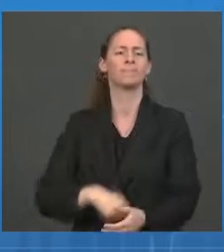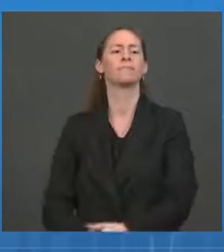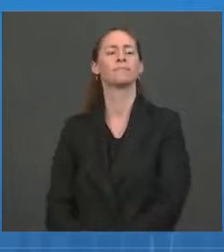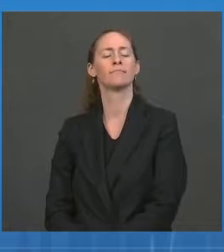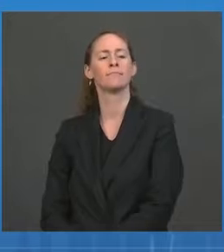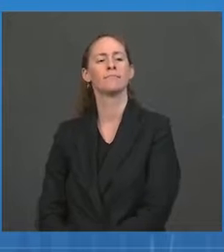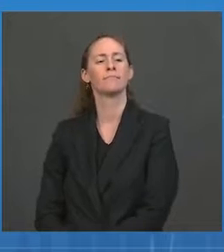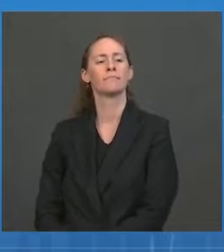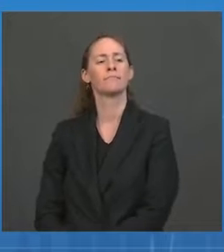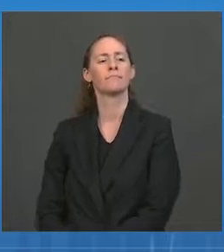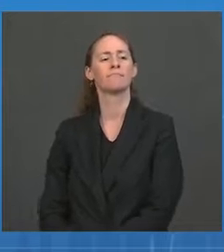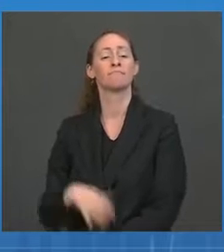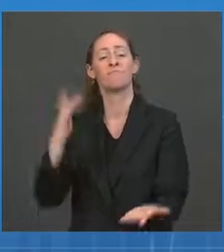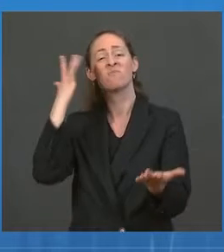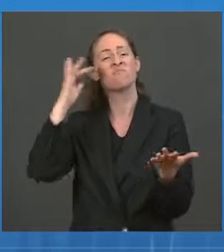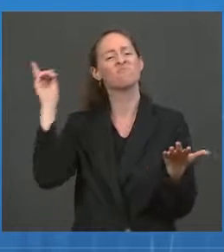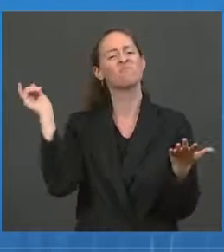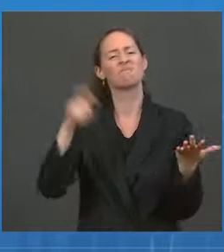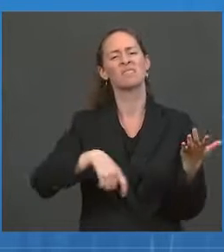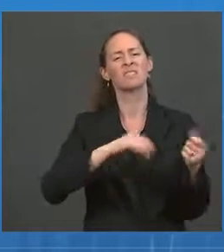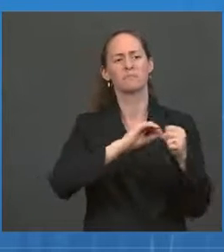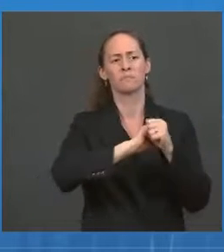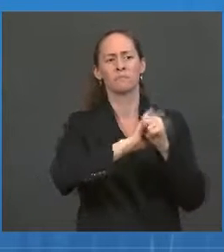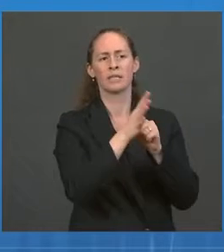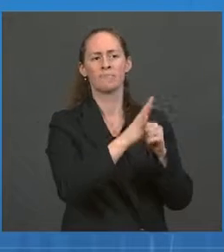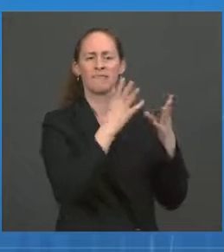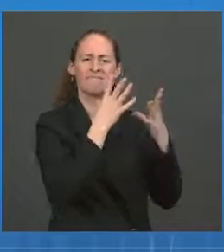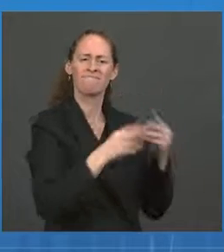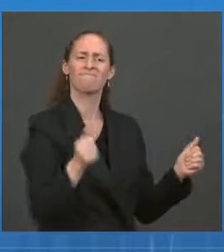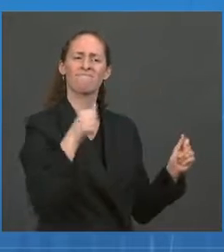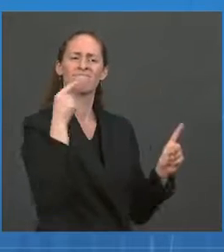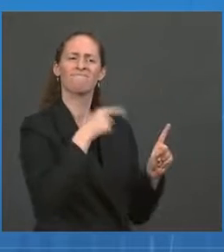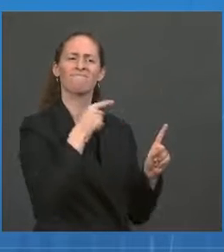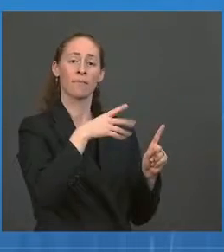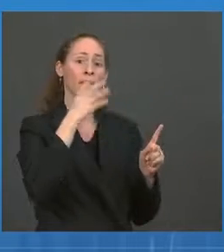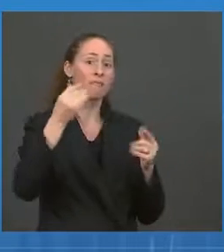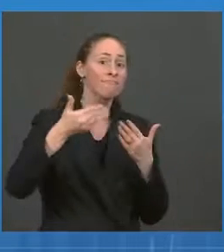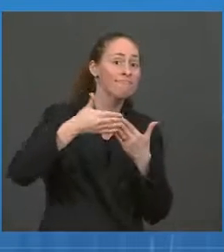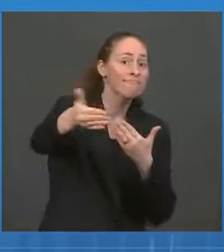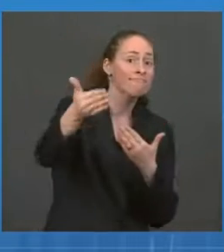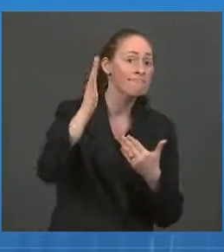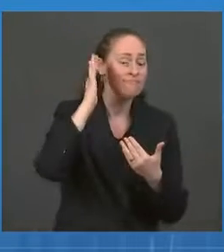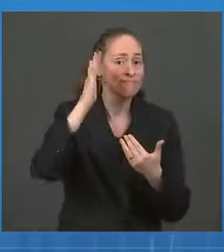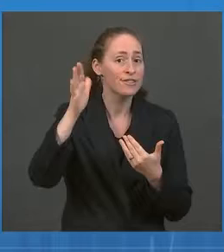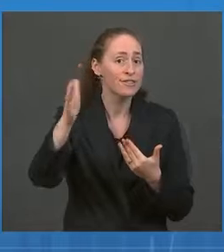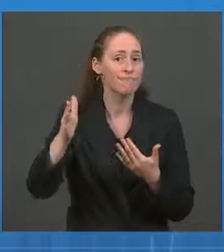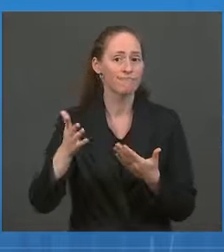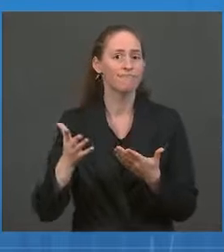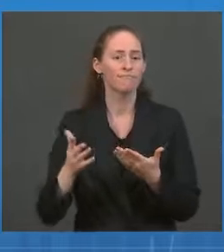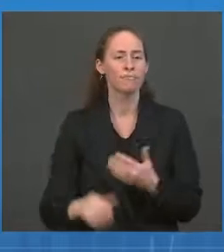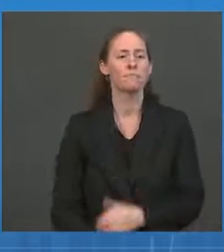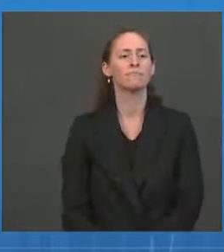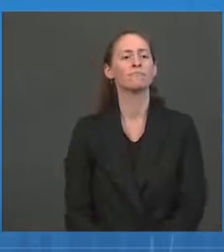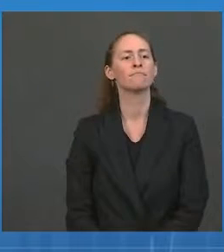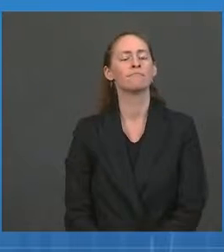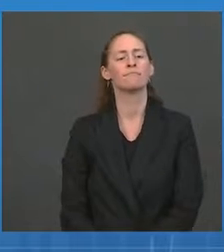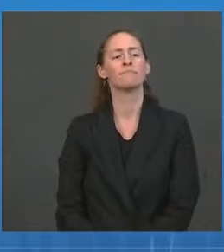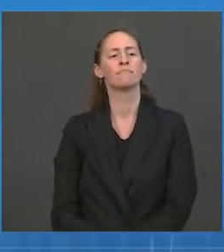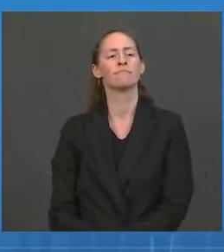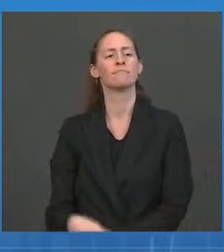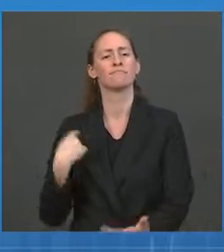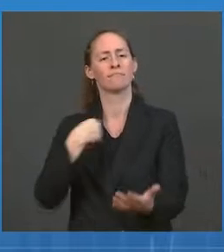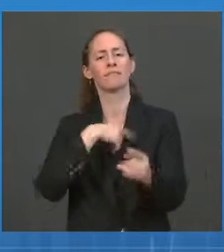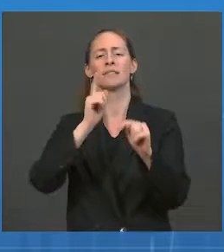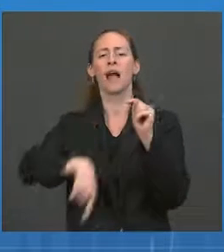this pandemic and to preventing future ones. Safe practices are not something we can just put in place one time. They need to be